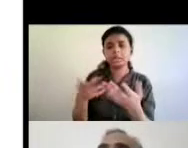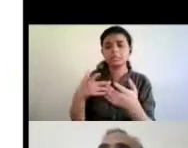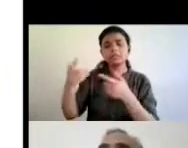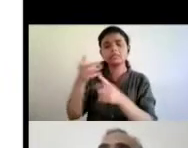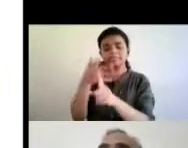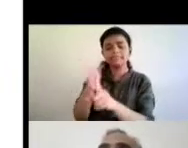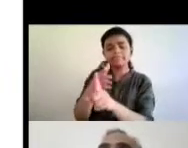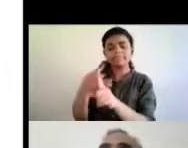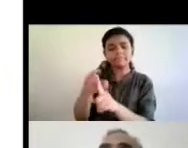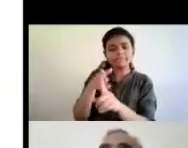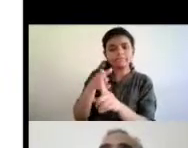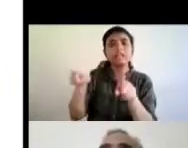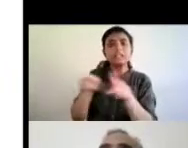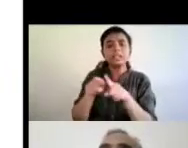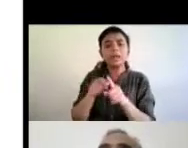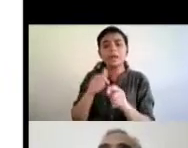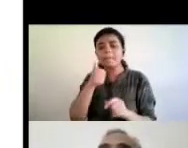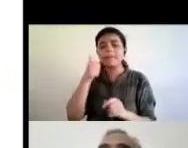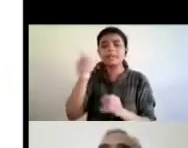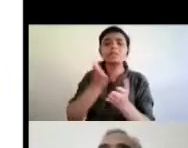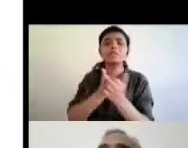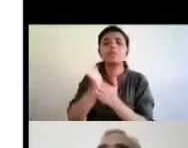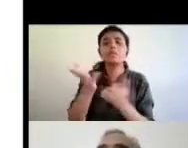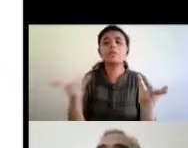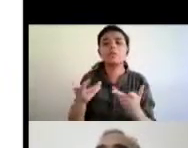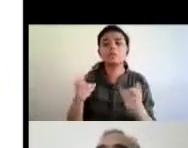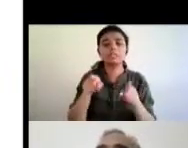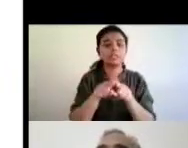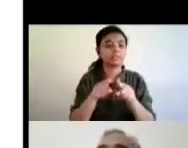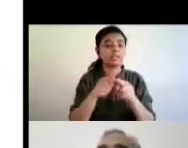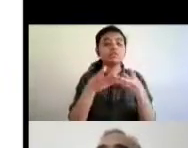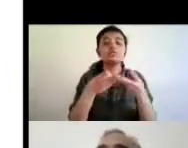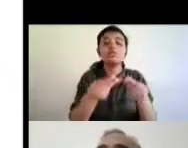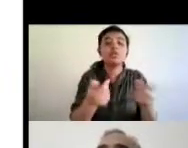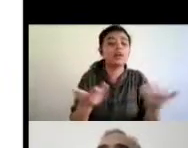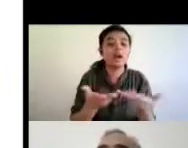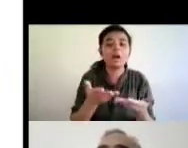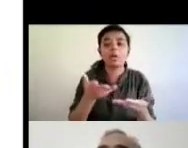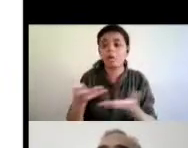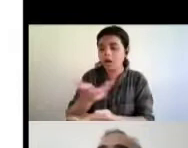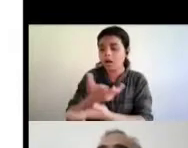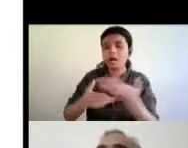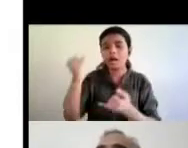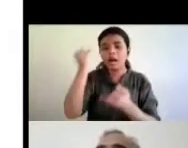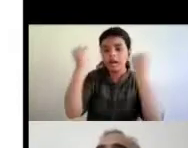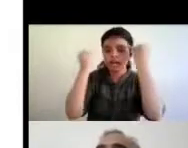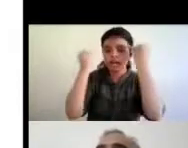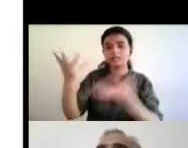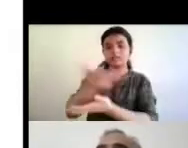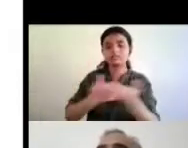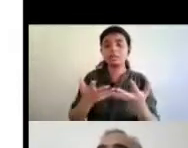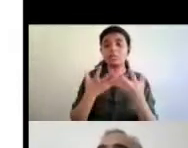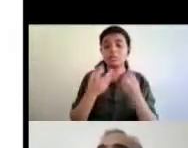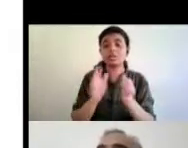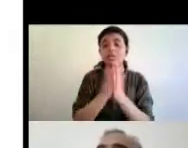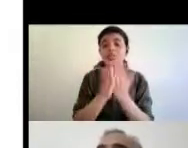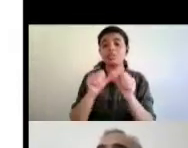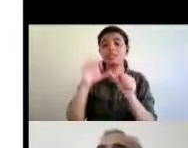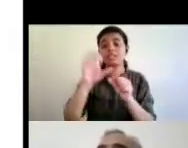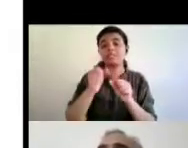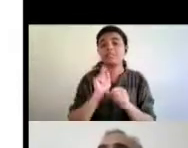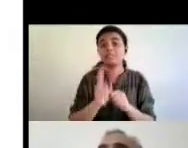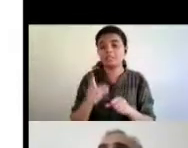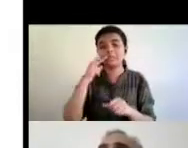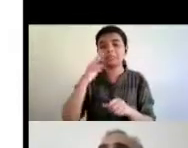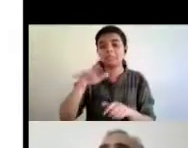is the best way of uh you know dealing with and providing solution to this problem of accessible books and once the